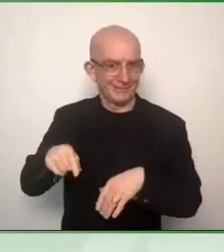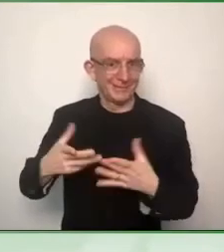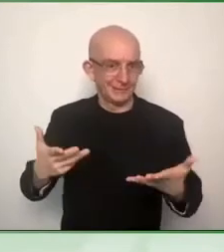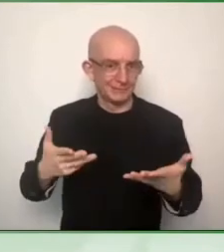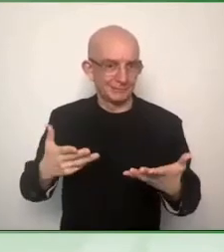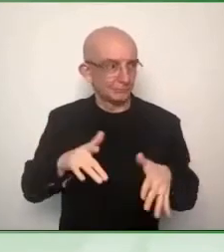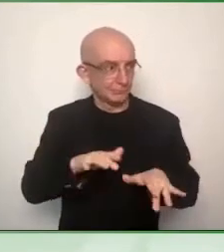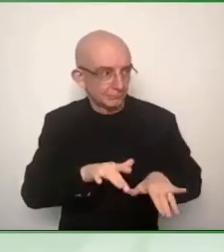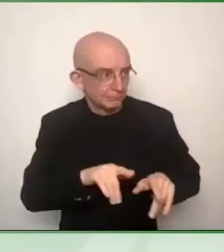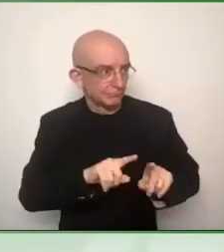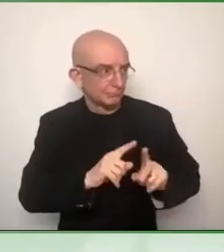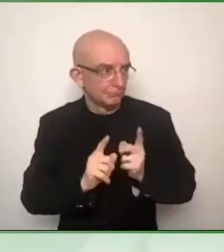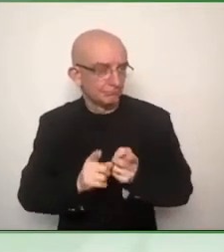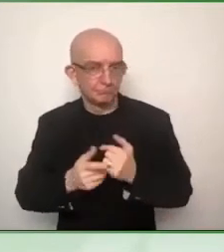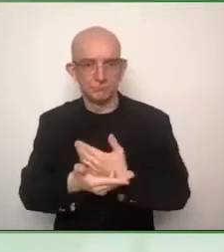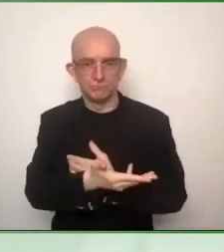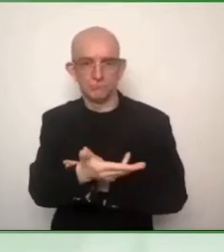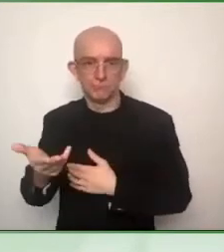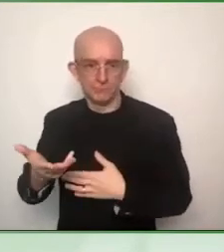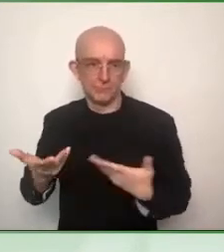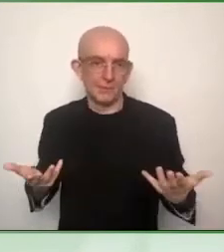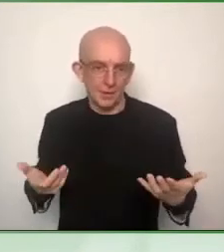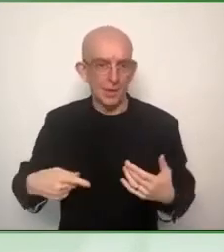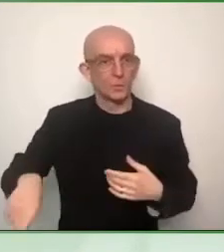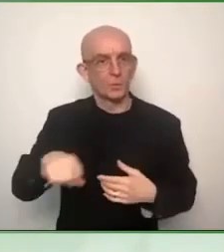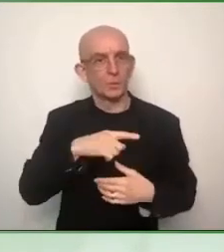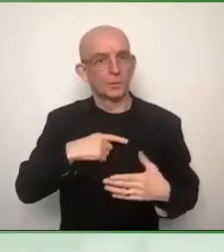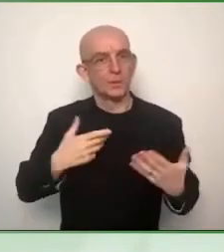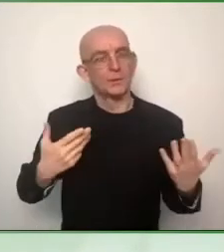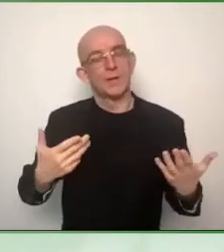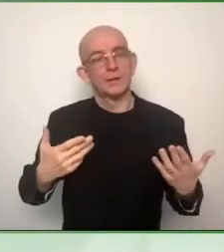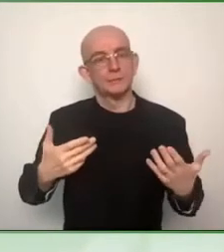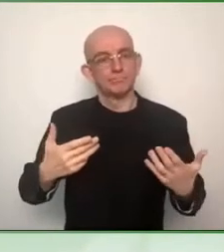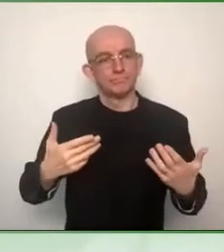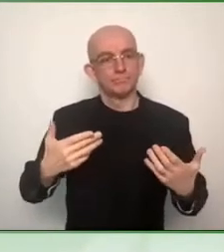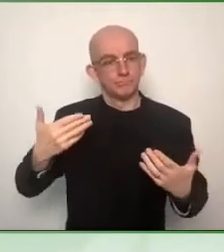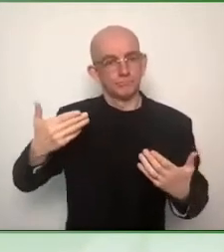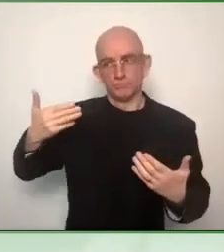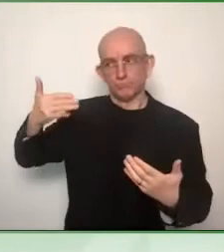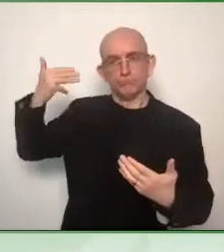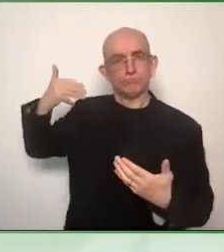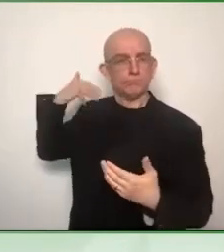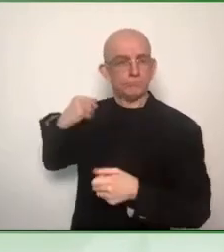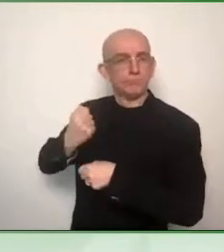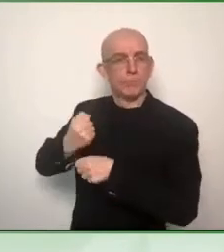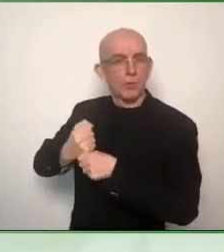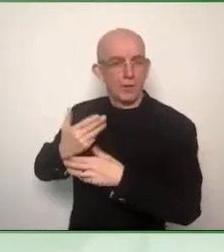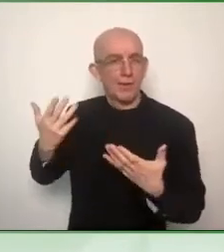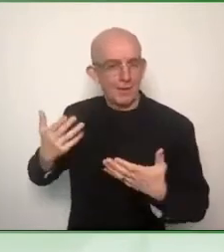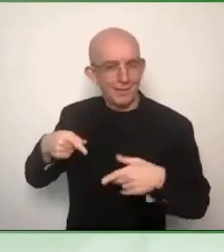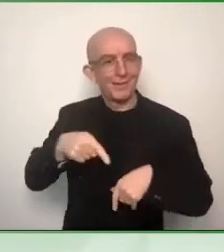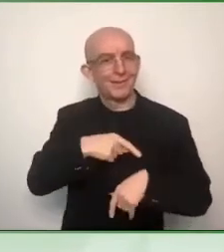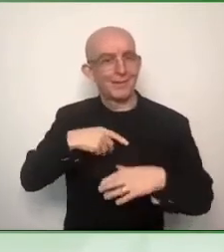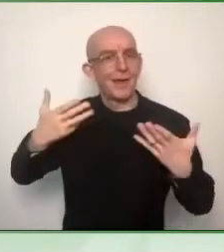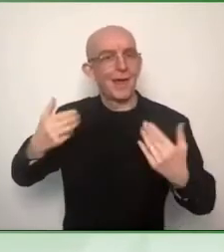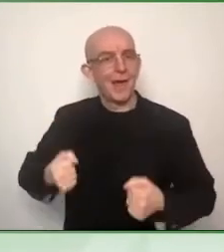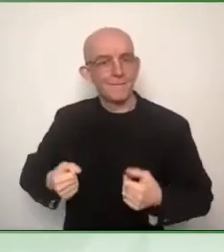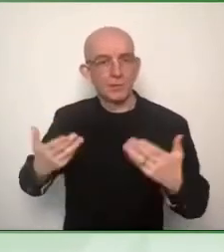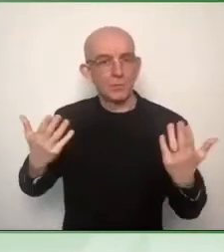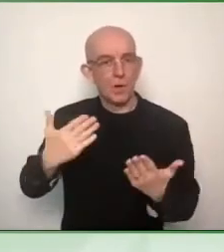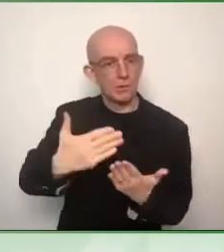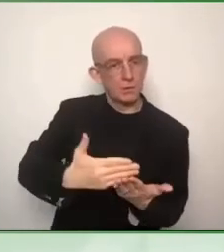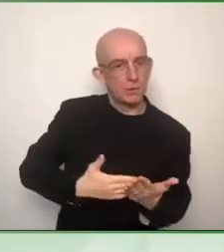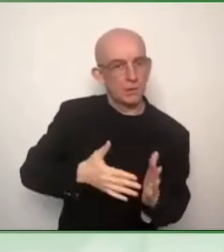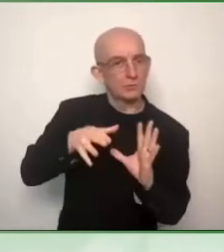They need to deliver up to the levels of the directive. We had the same, by the way, process with the